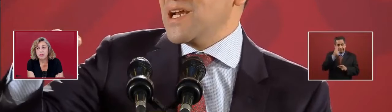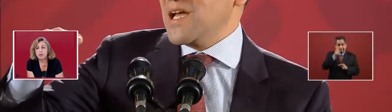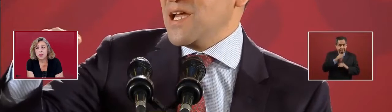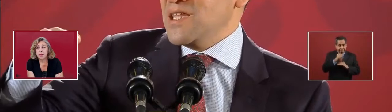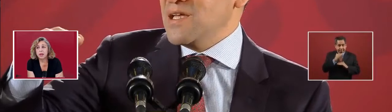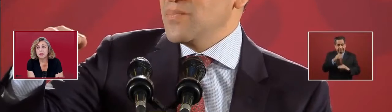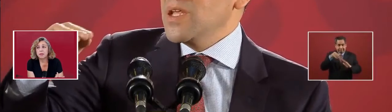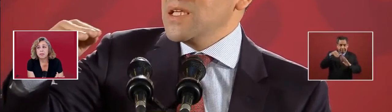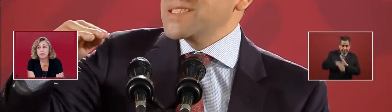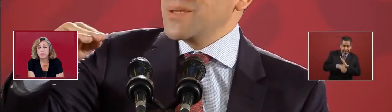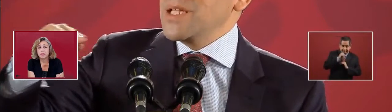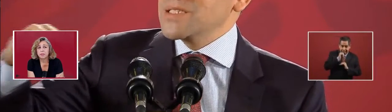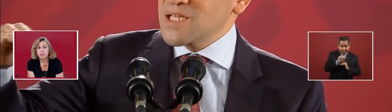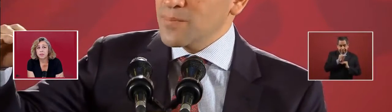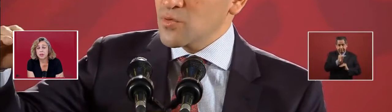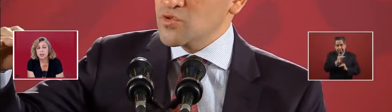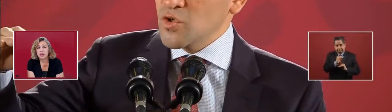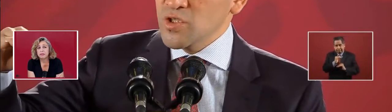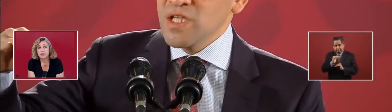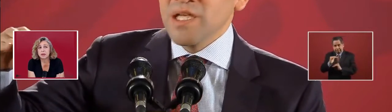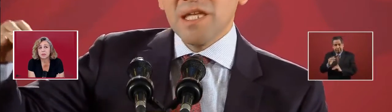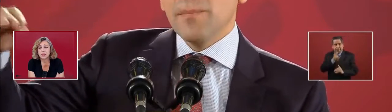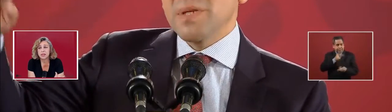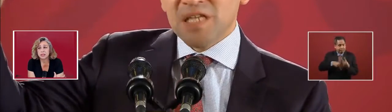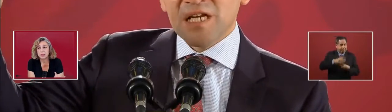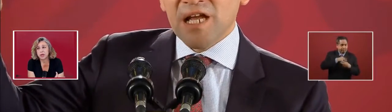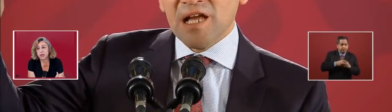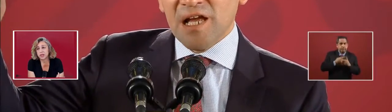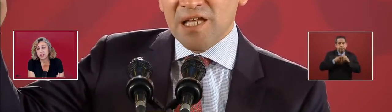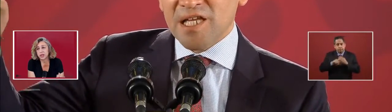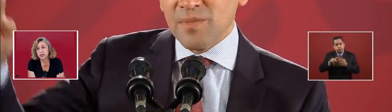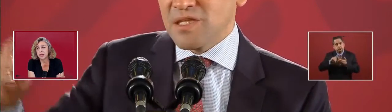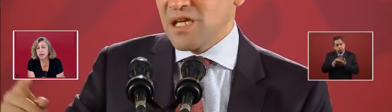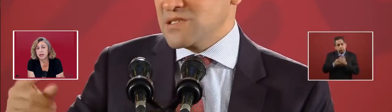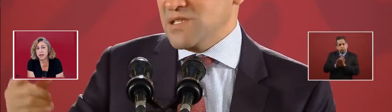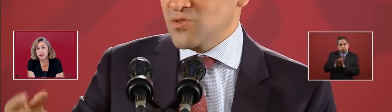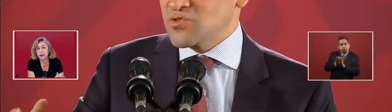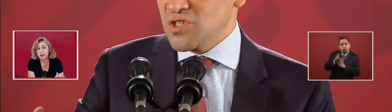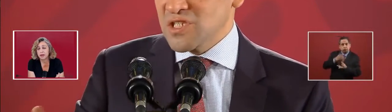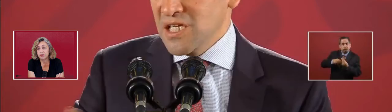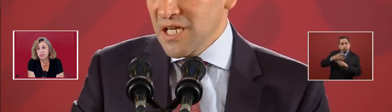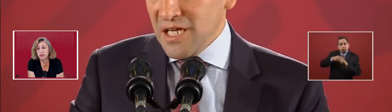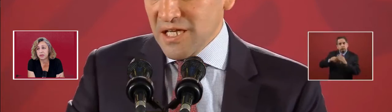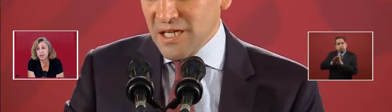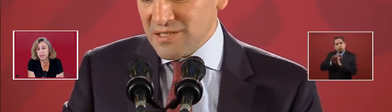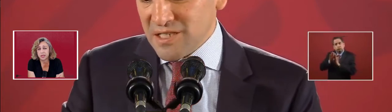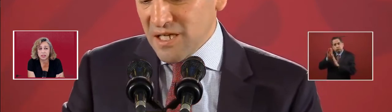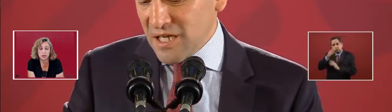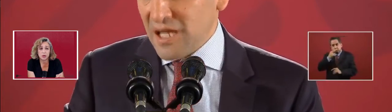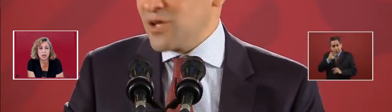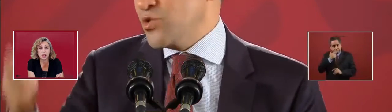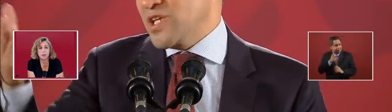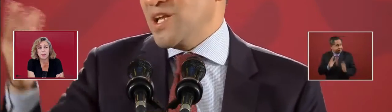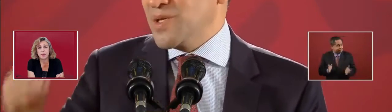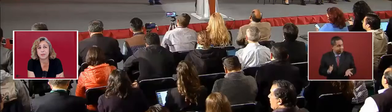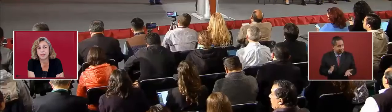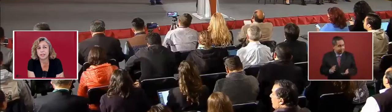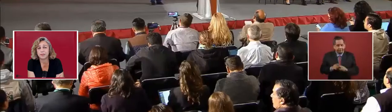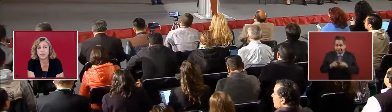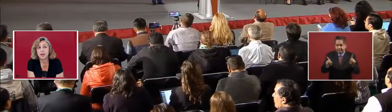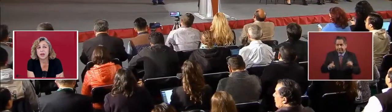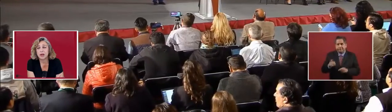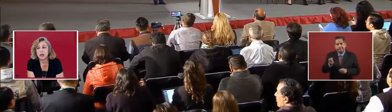They've already, they've stabilized the production and now it's increasing. So we're talking about